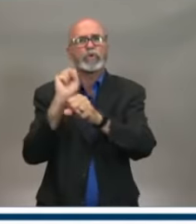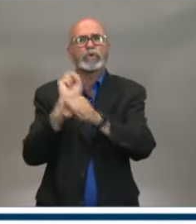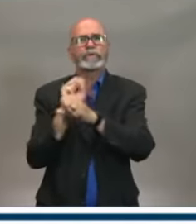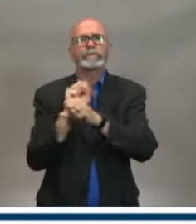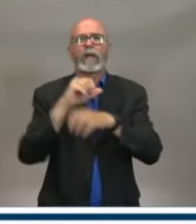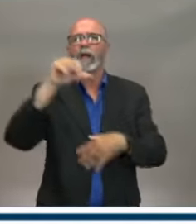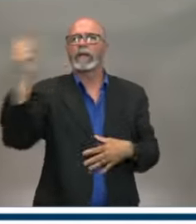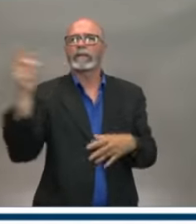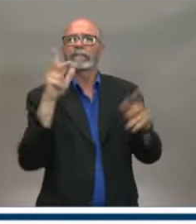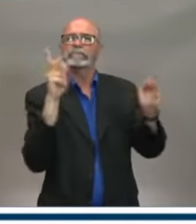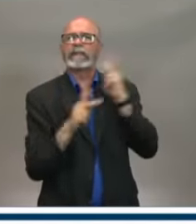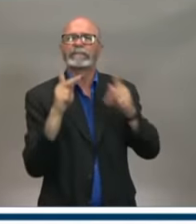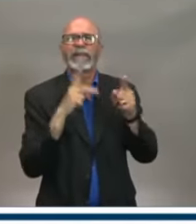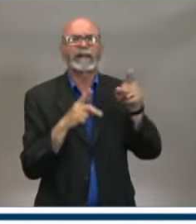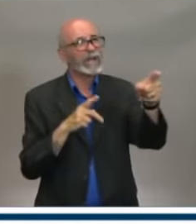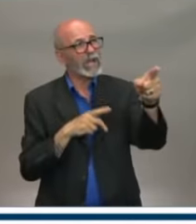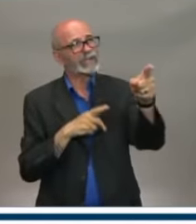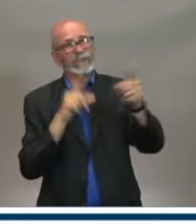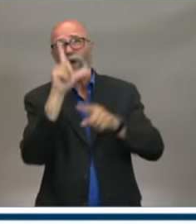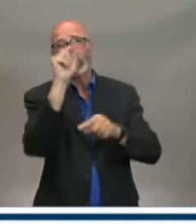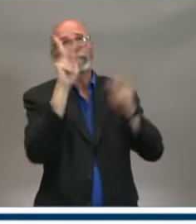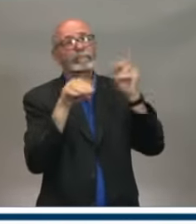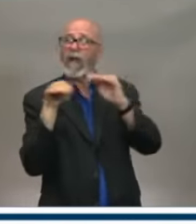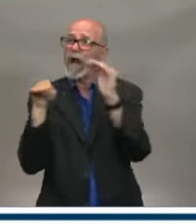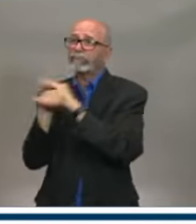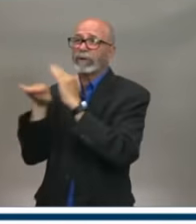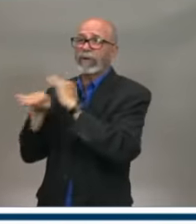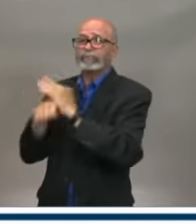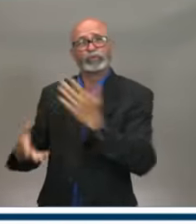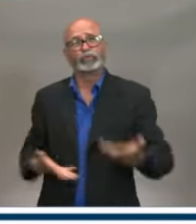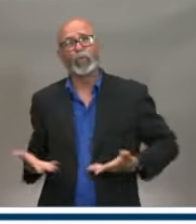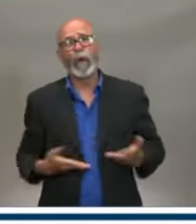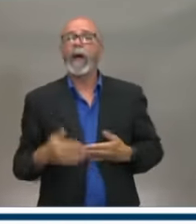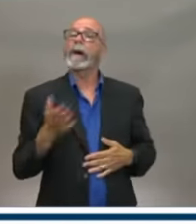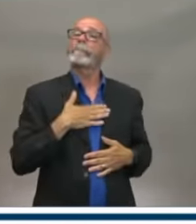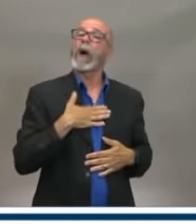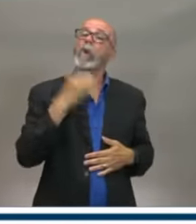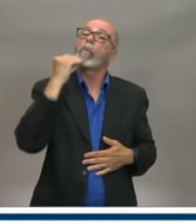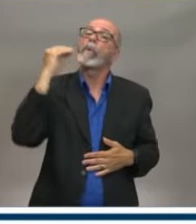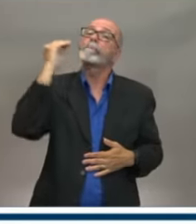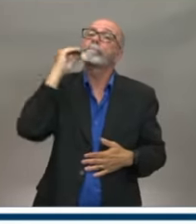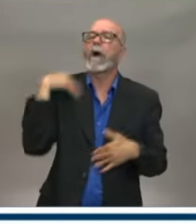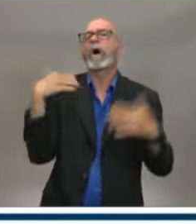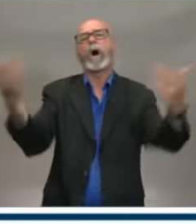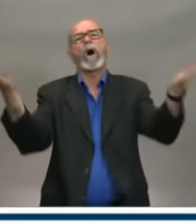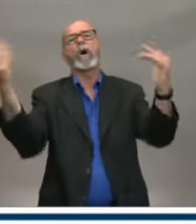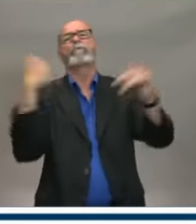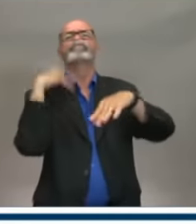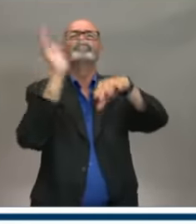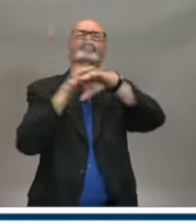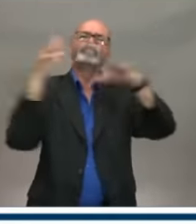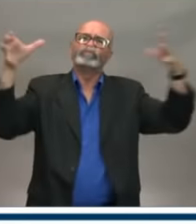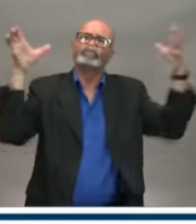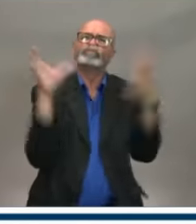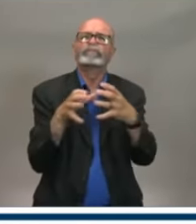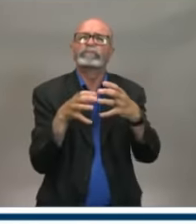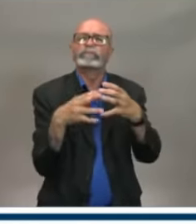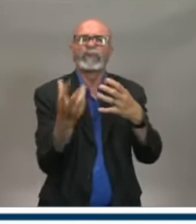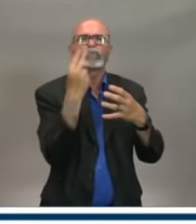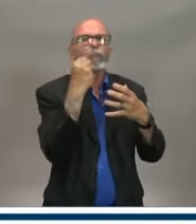gatherings of more than five people and when those rules might change and when Nova Scotians might learn more about that plan.